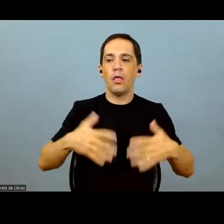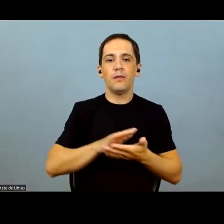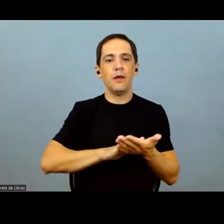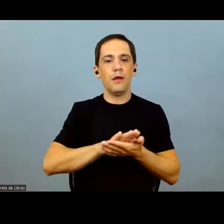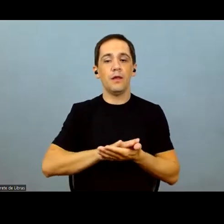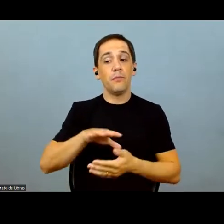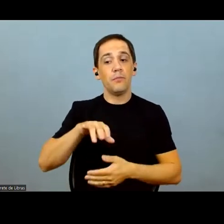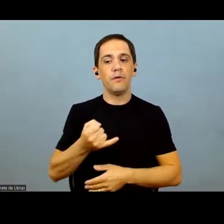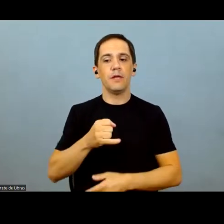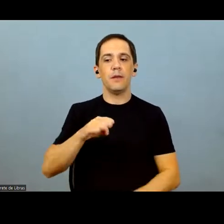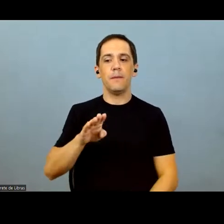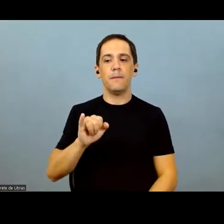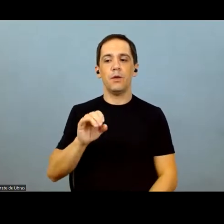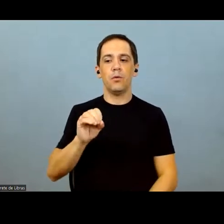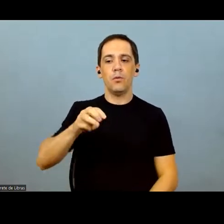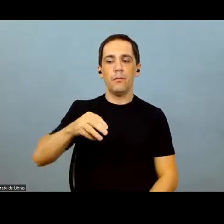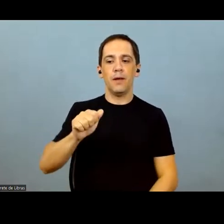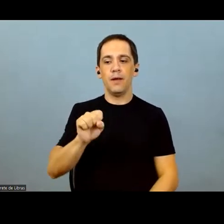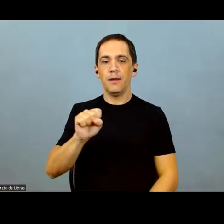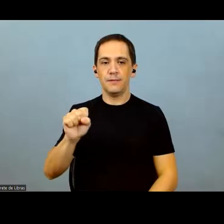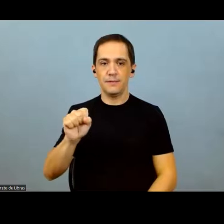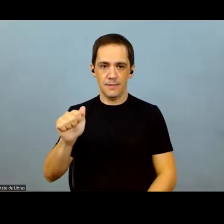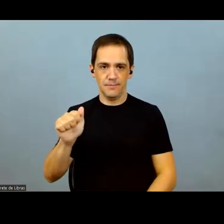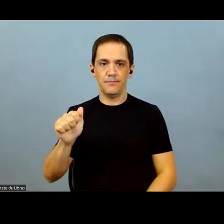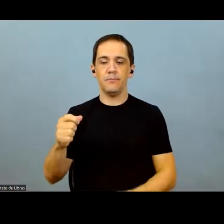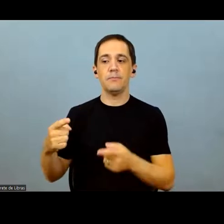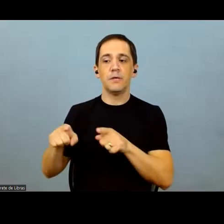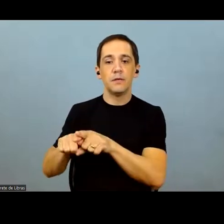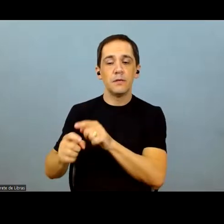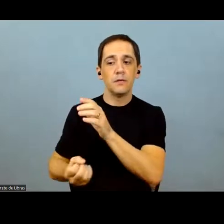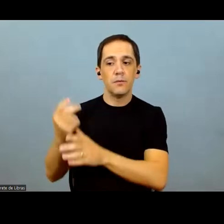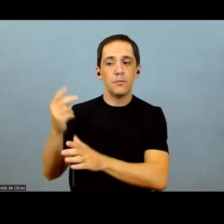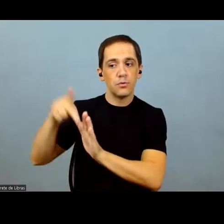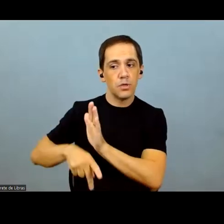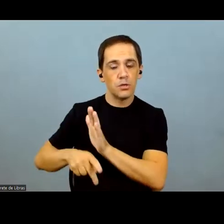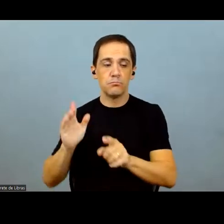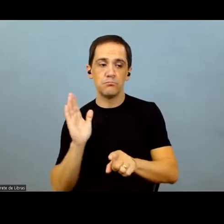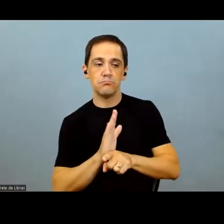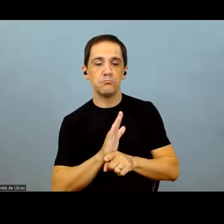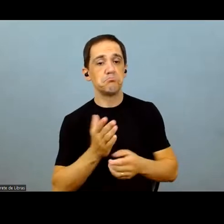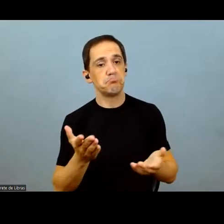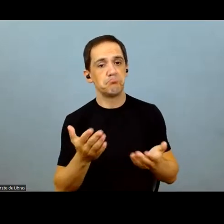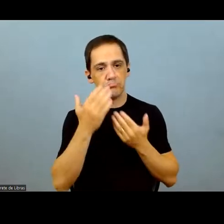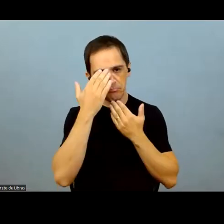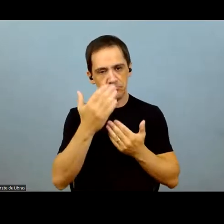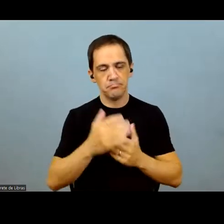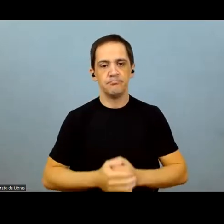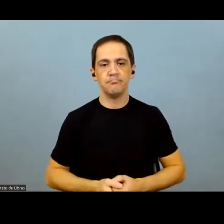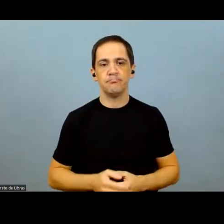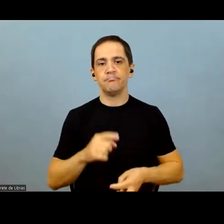a constant source of biomass. Maybe it would make sense for you to develop a project like this.